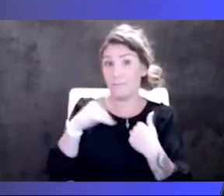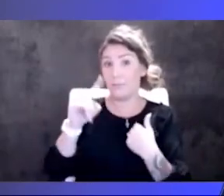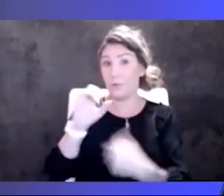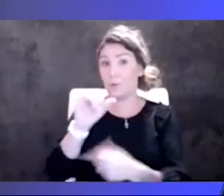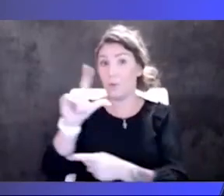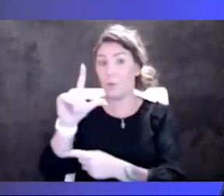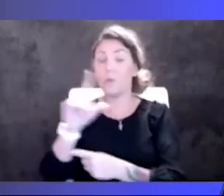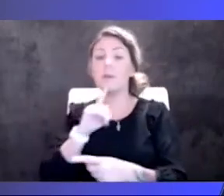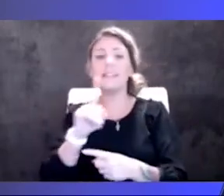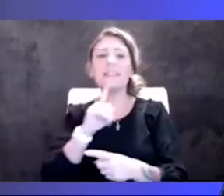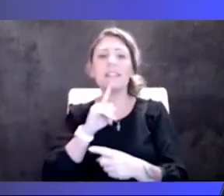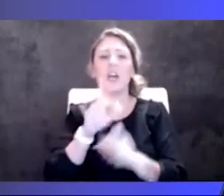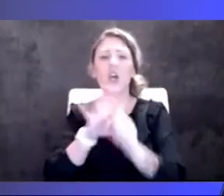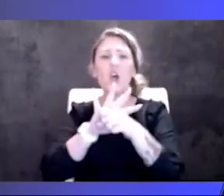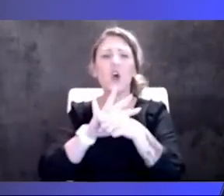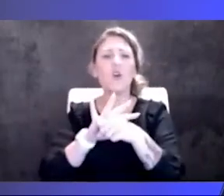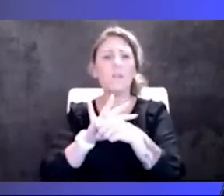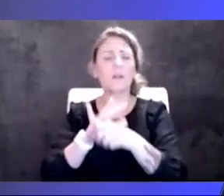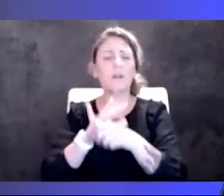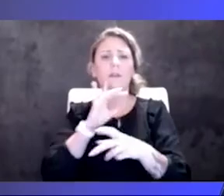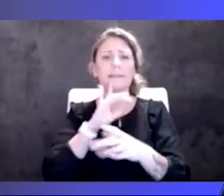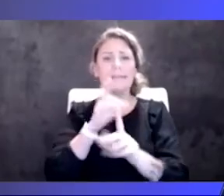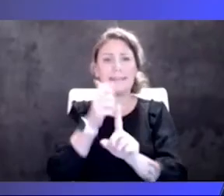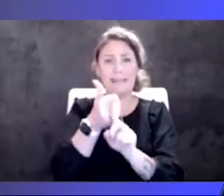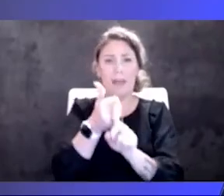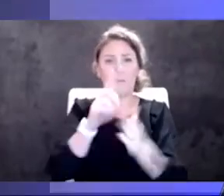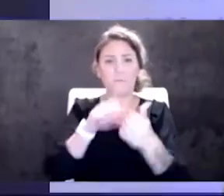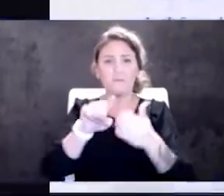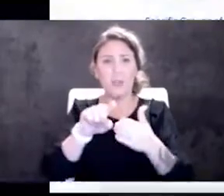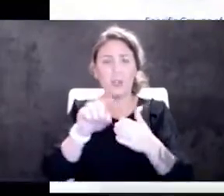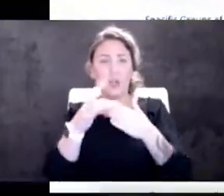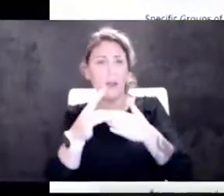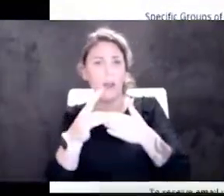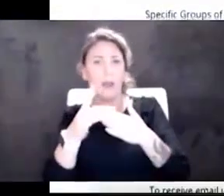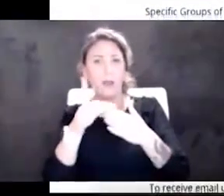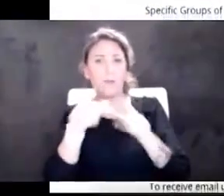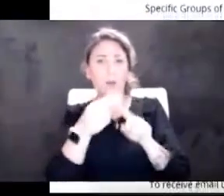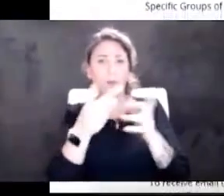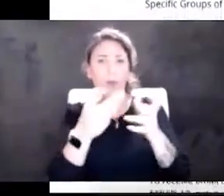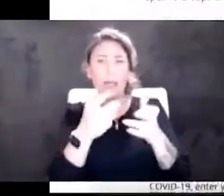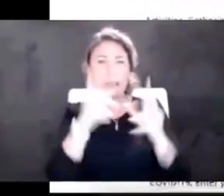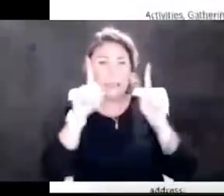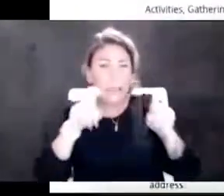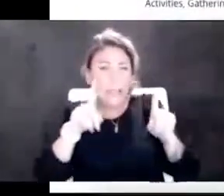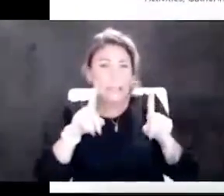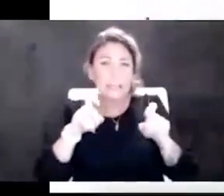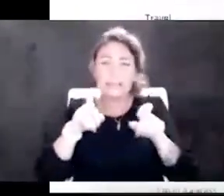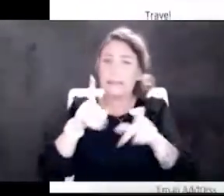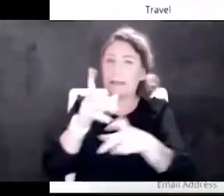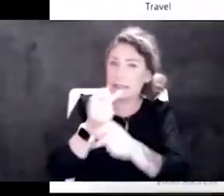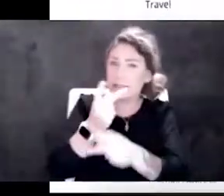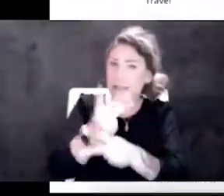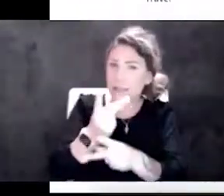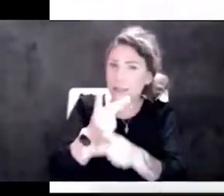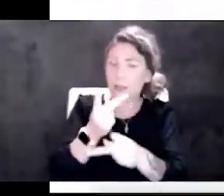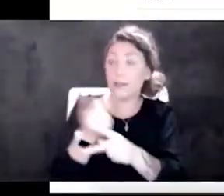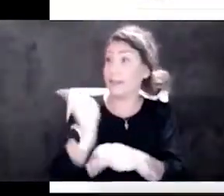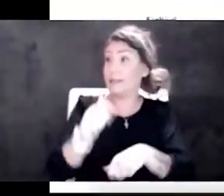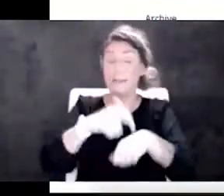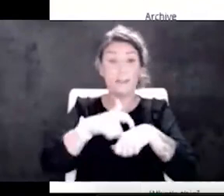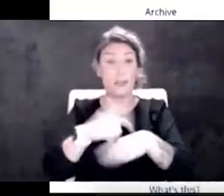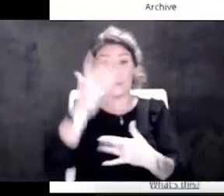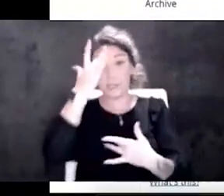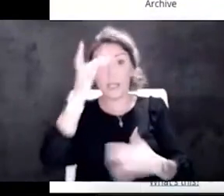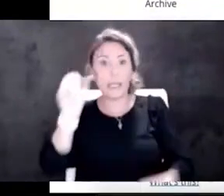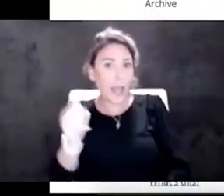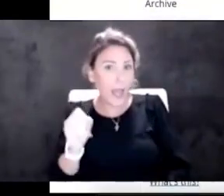Checker. It's just a guide to when you might want to get tested, when you might want to seek care. Anytime you're sick, go ahead. But yeah, so I